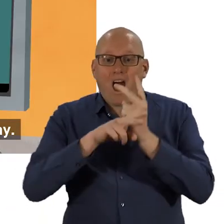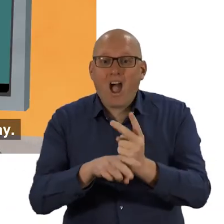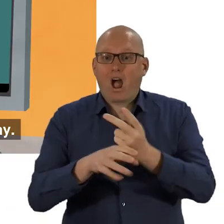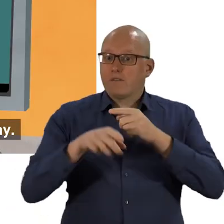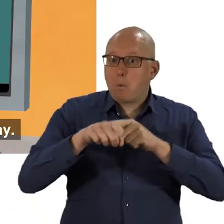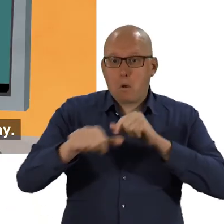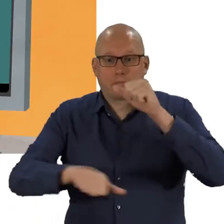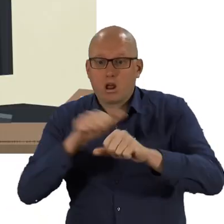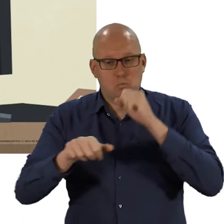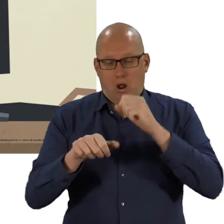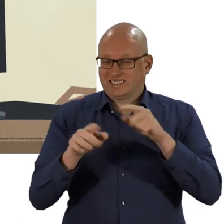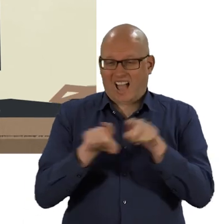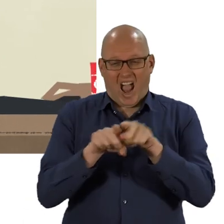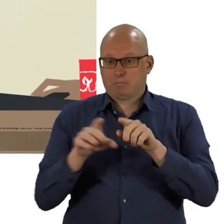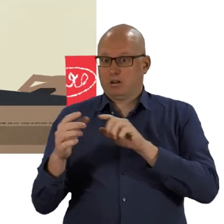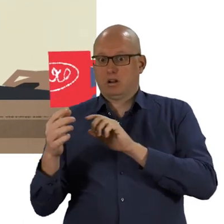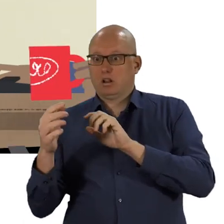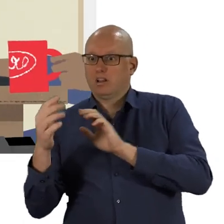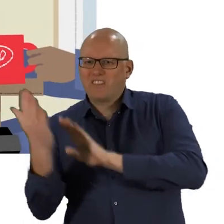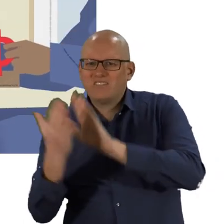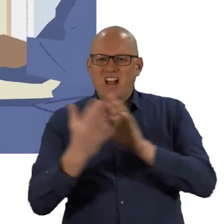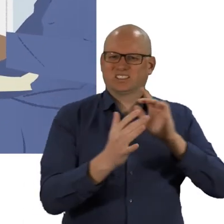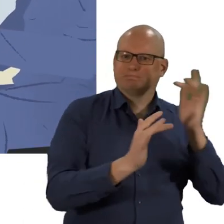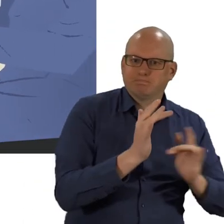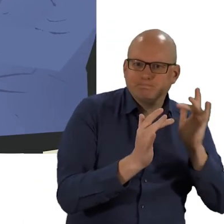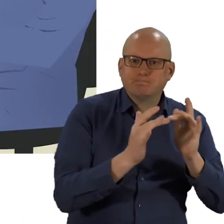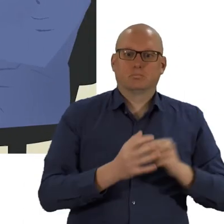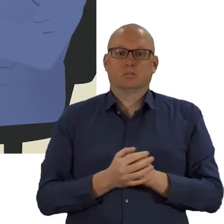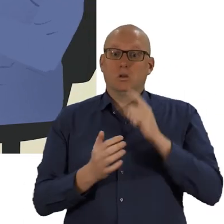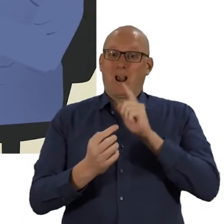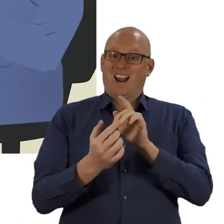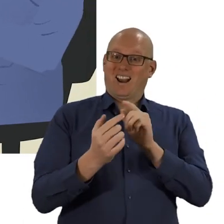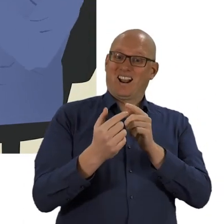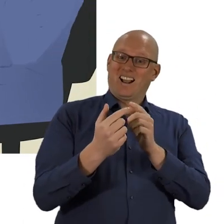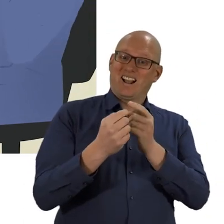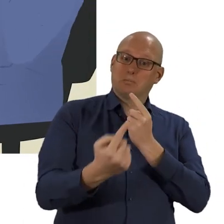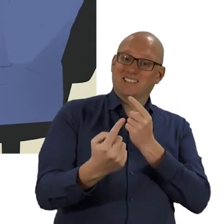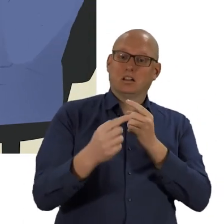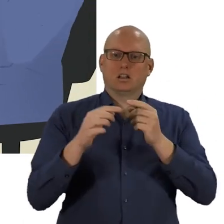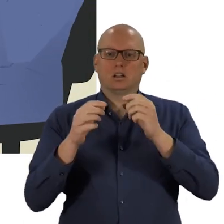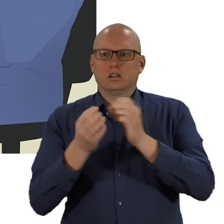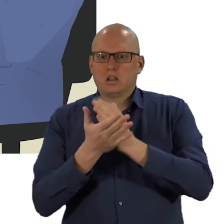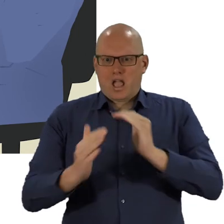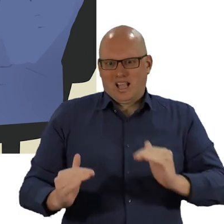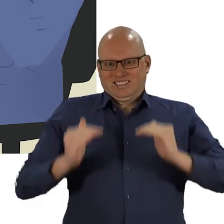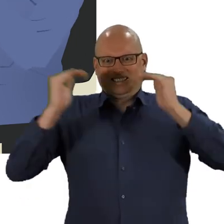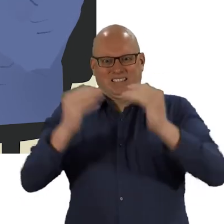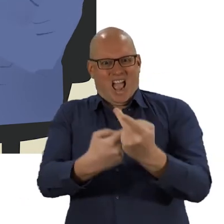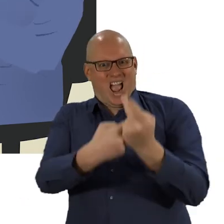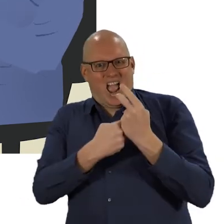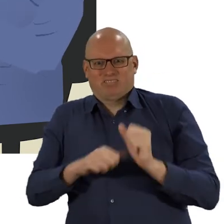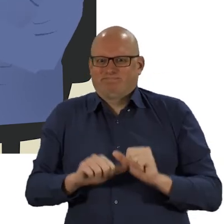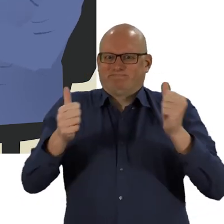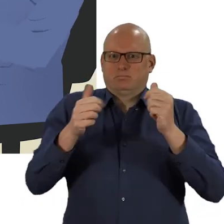usual way. With Near Me you get the same high standard of care but without the disruption to your daily routine.